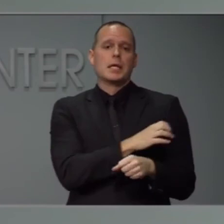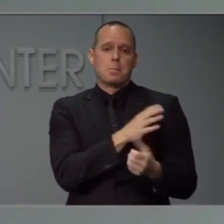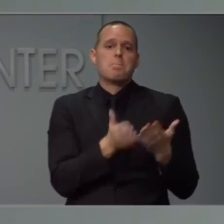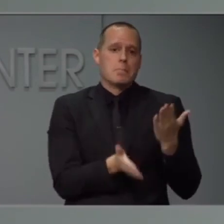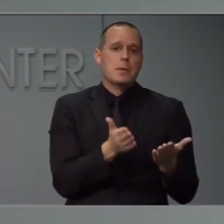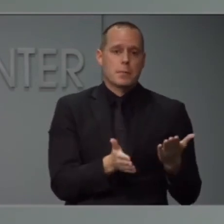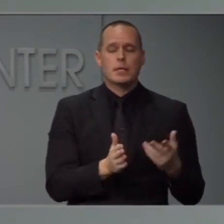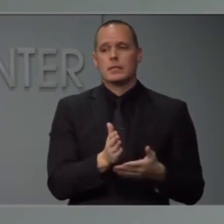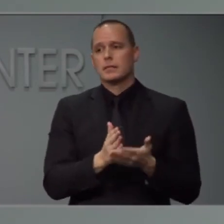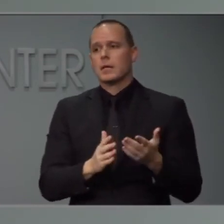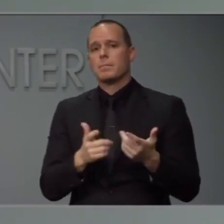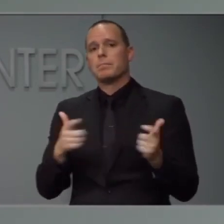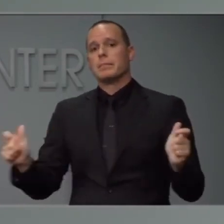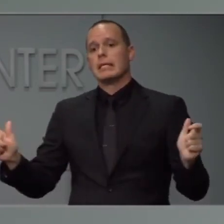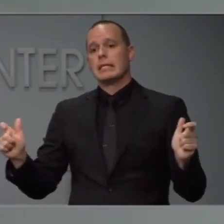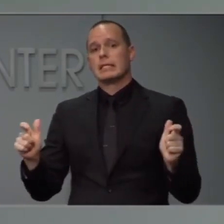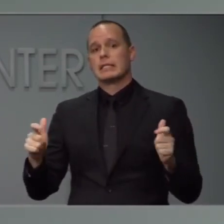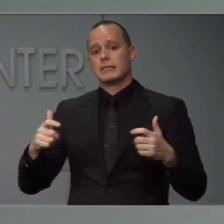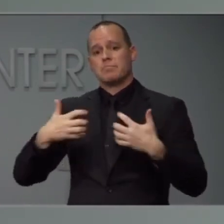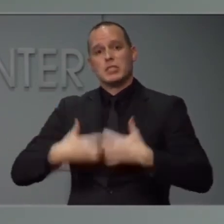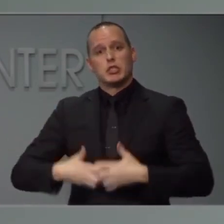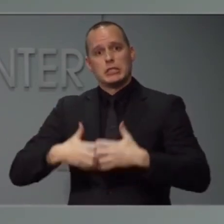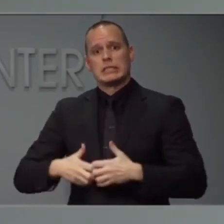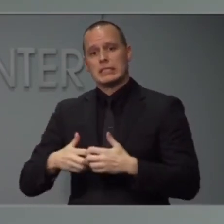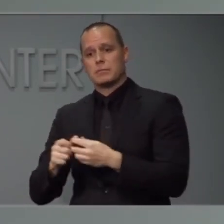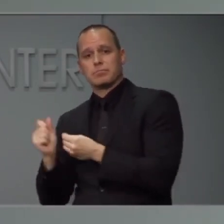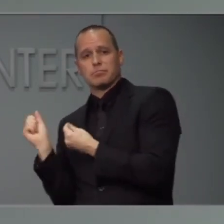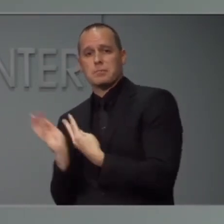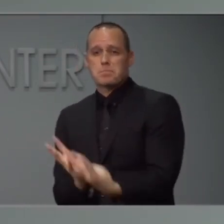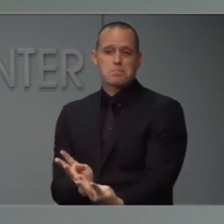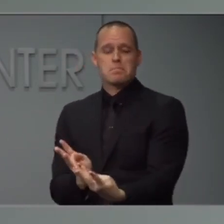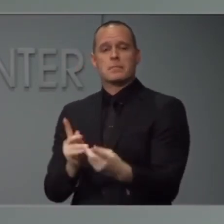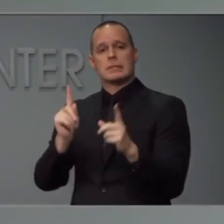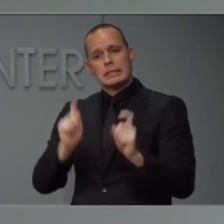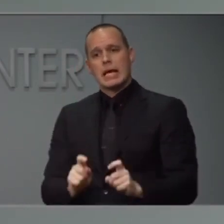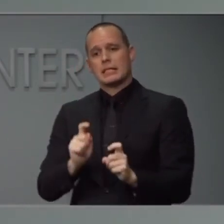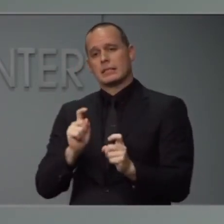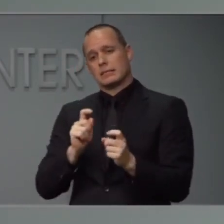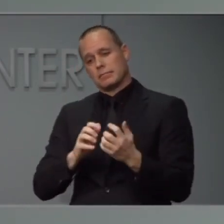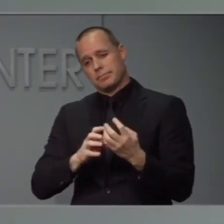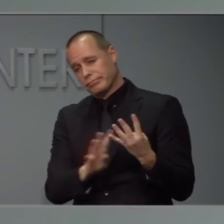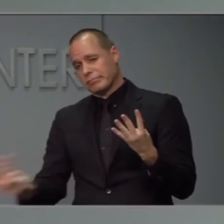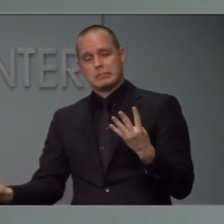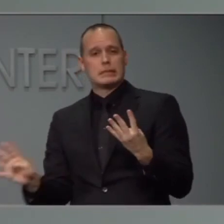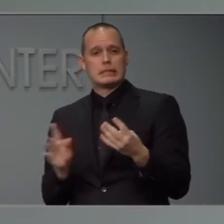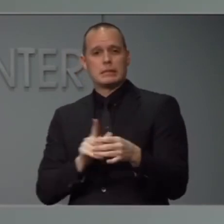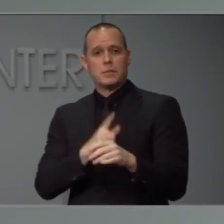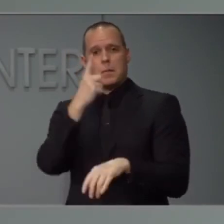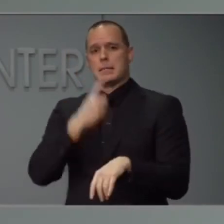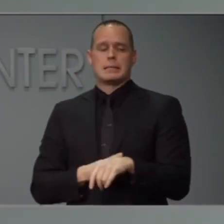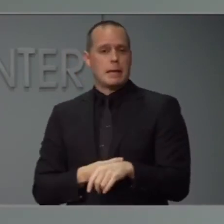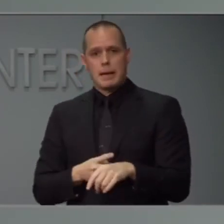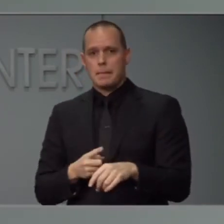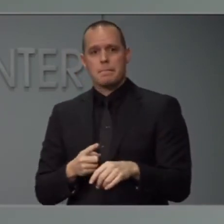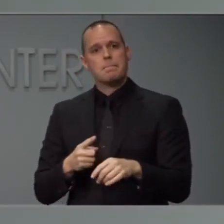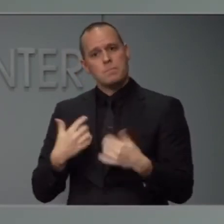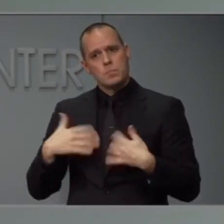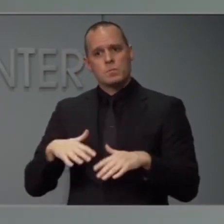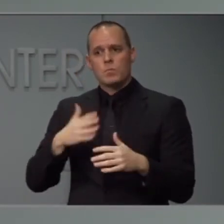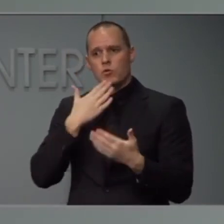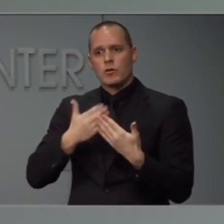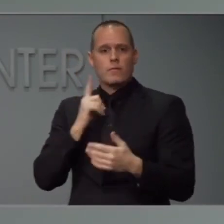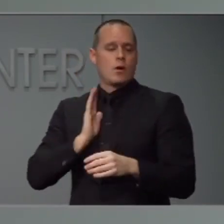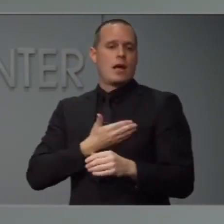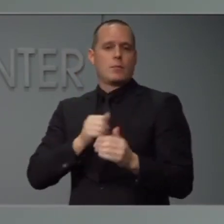testing throughput machines that are used at our labs and our hospitals. I think it's going to take all of those for us to be able to do